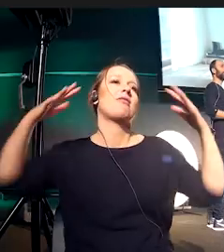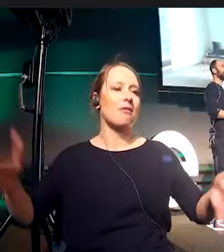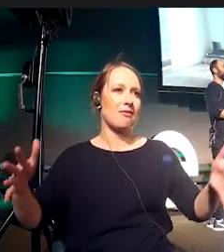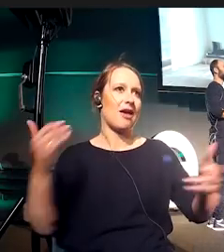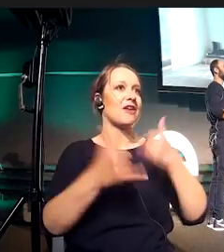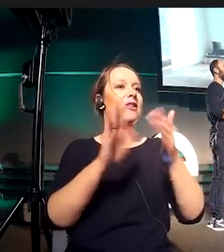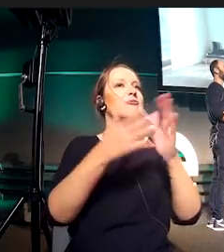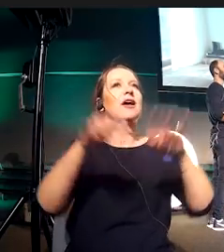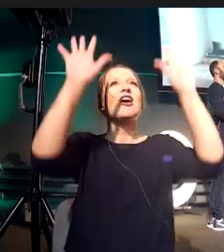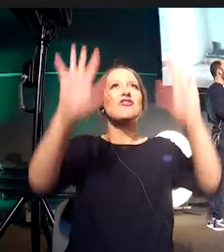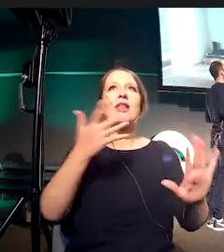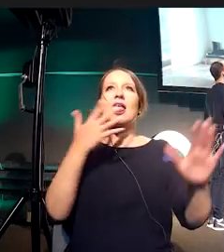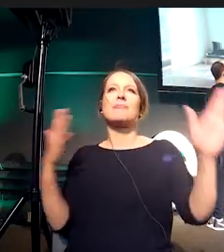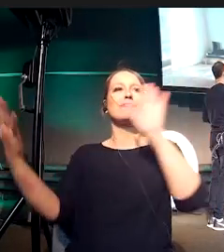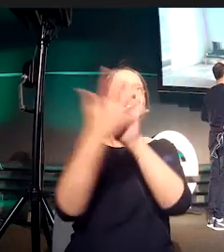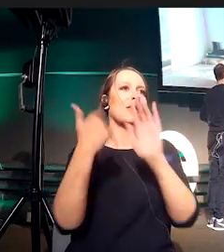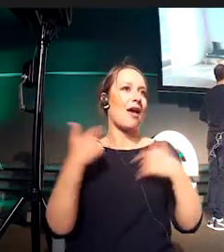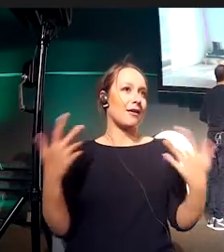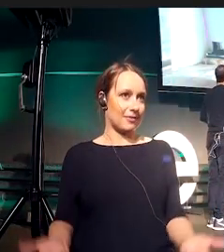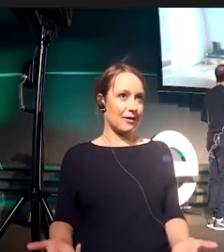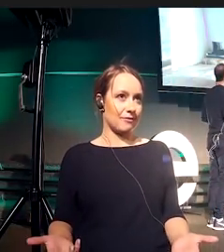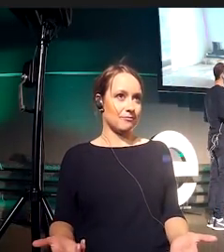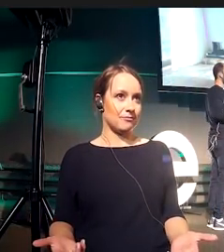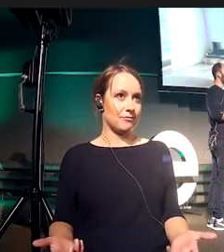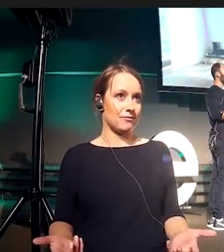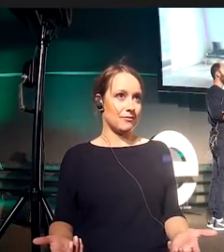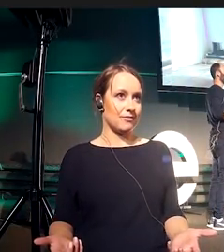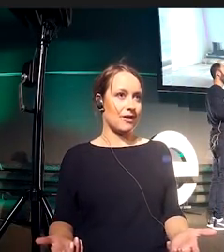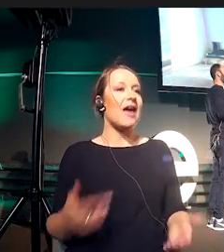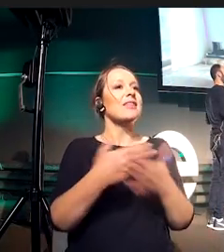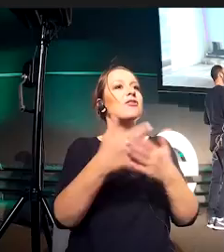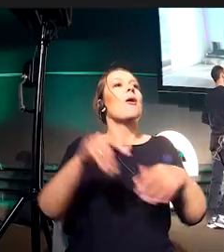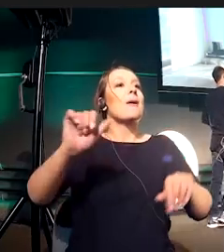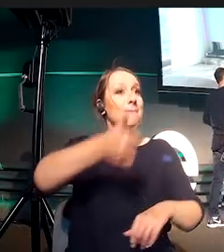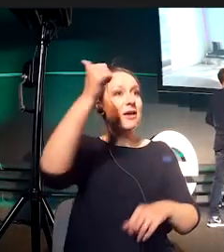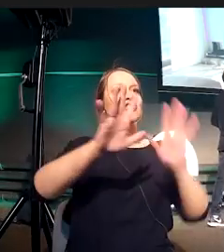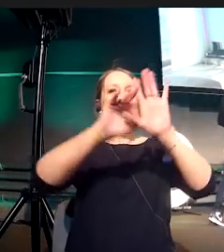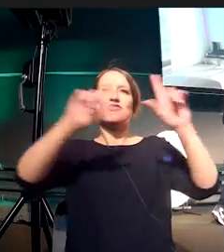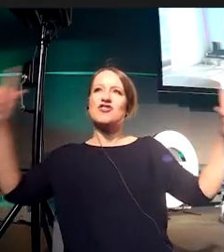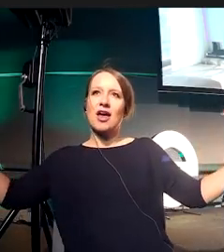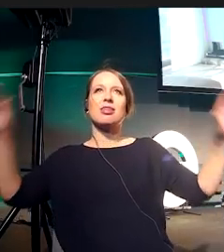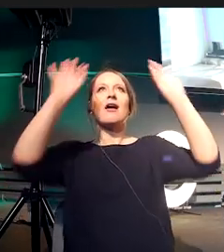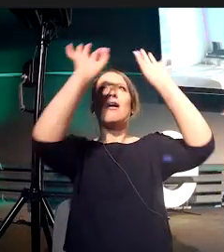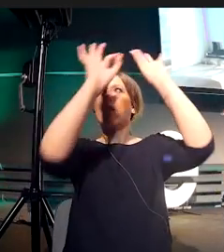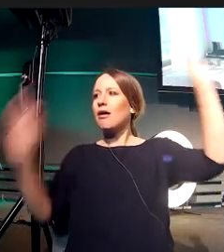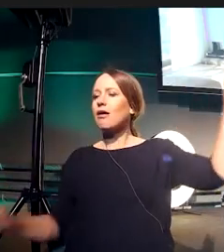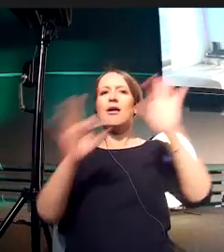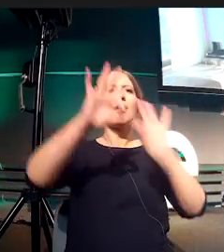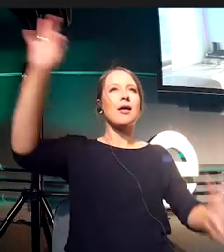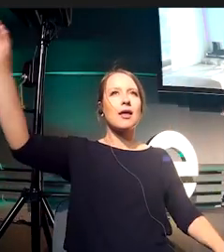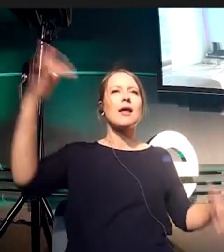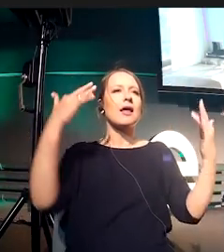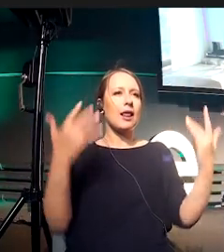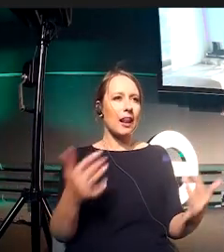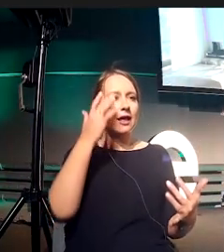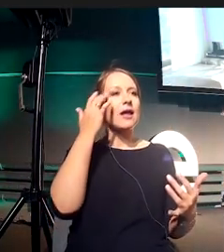I'll do is I will measure the wall and decide what's the size of the piece that's supposed